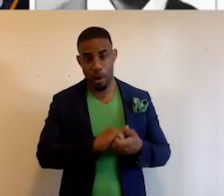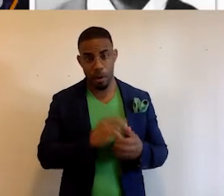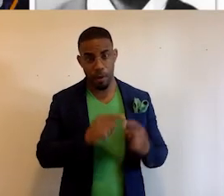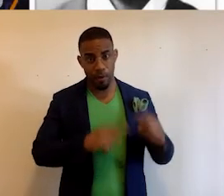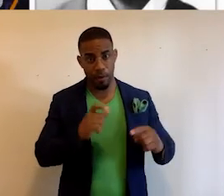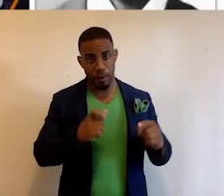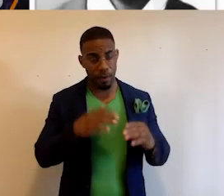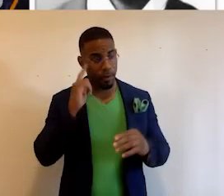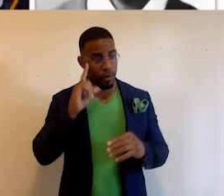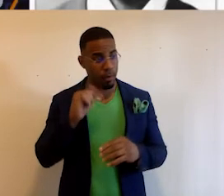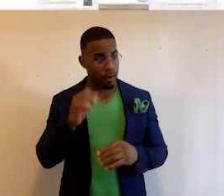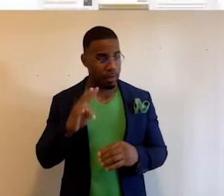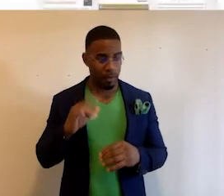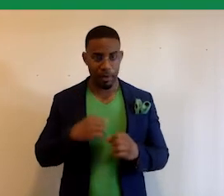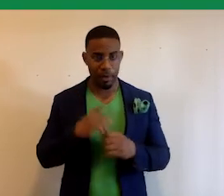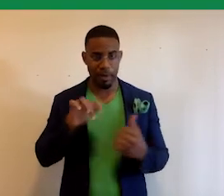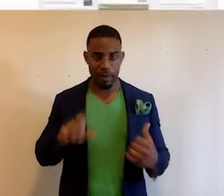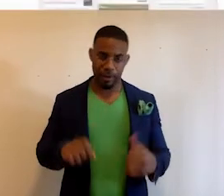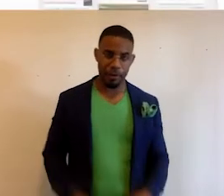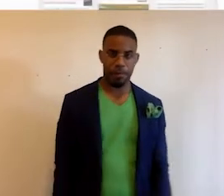ventures for 20-something years, Dale Dowdy.